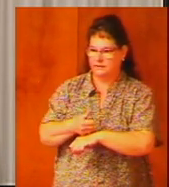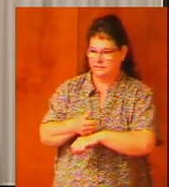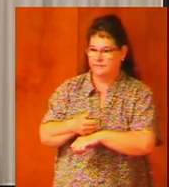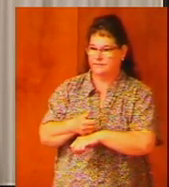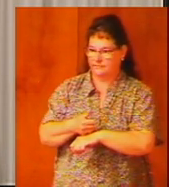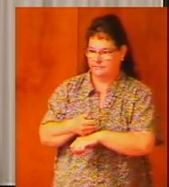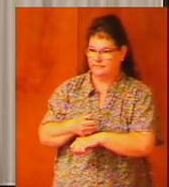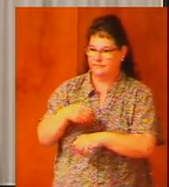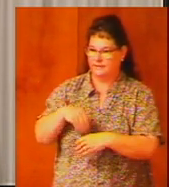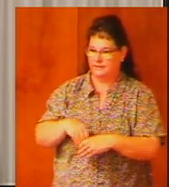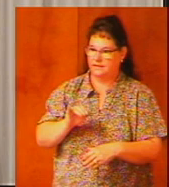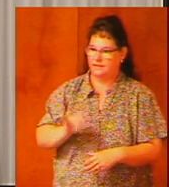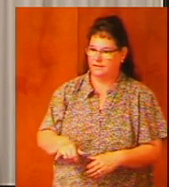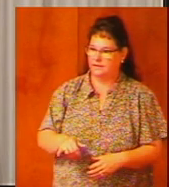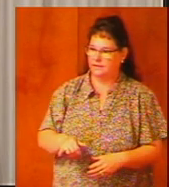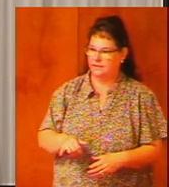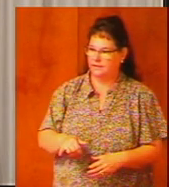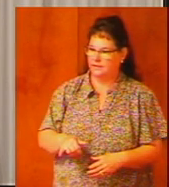in them